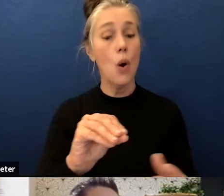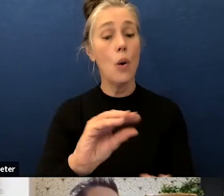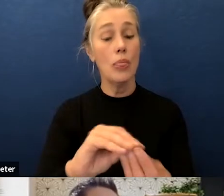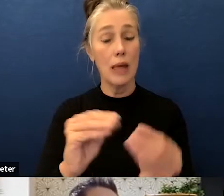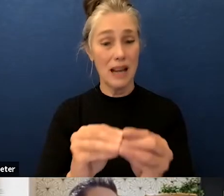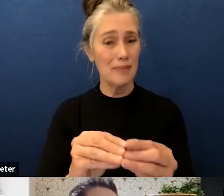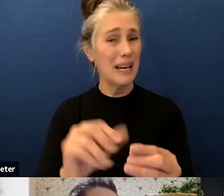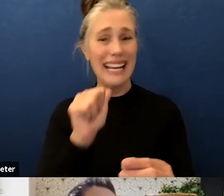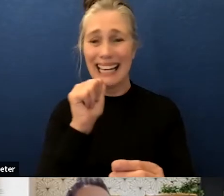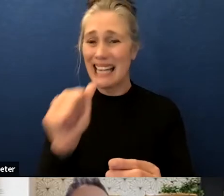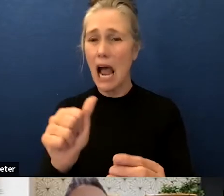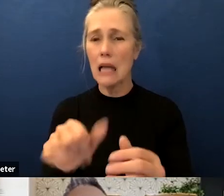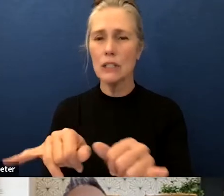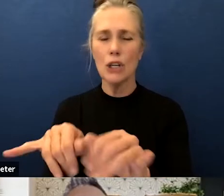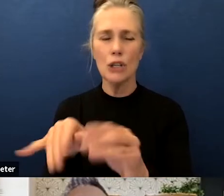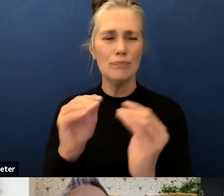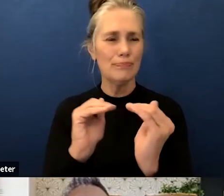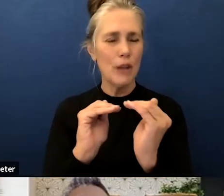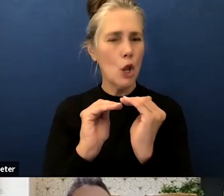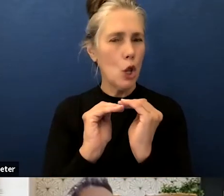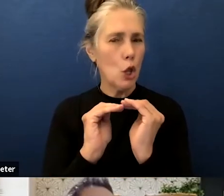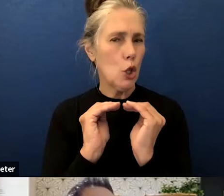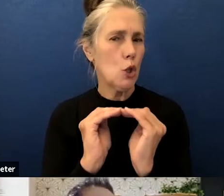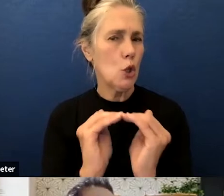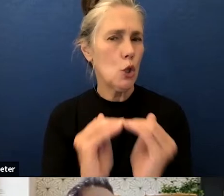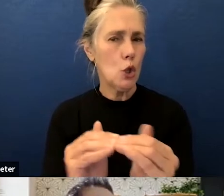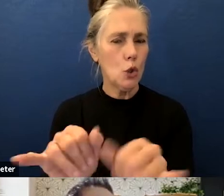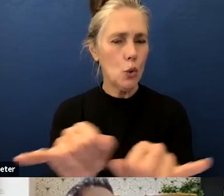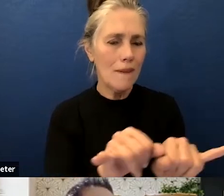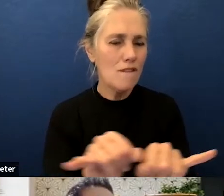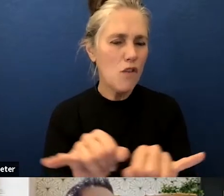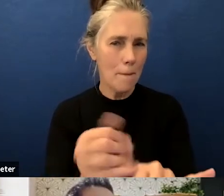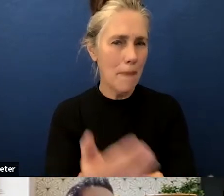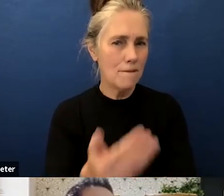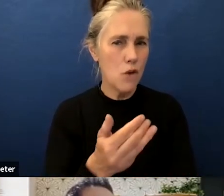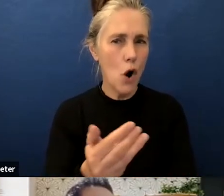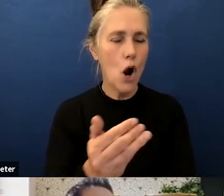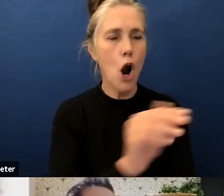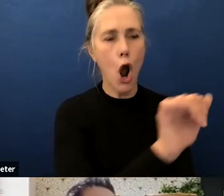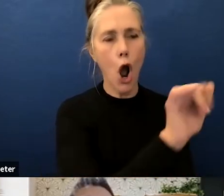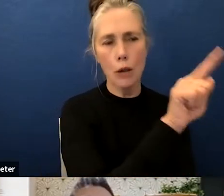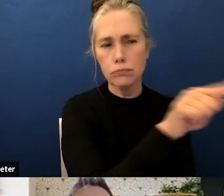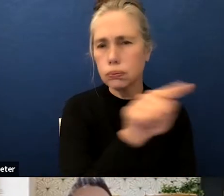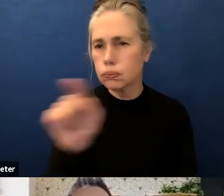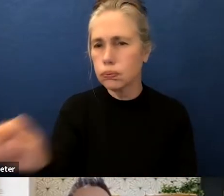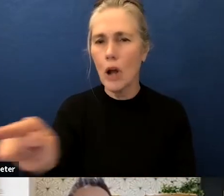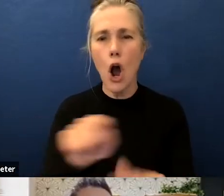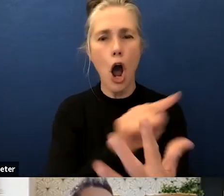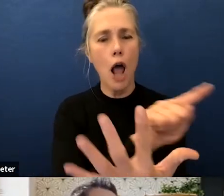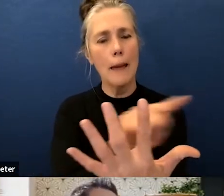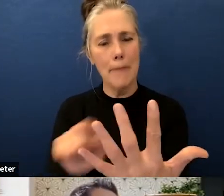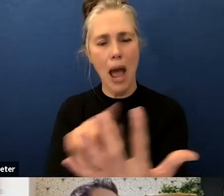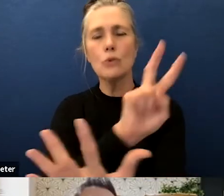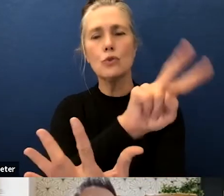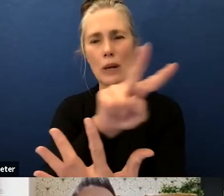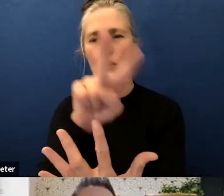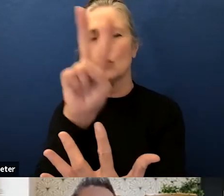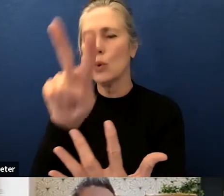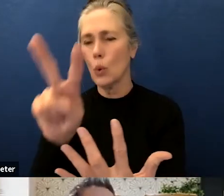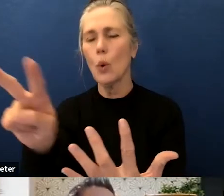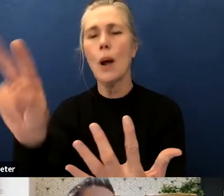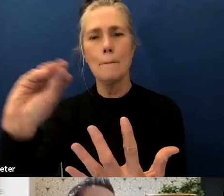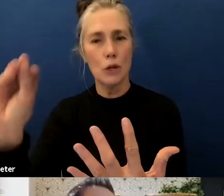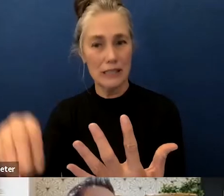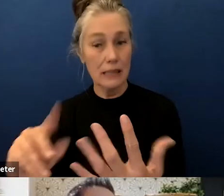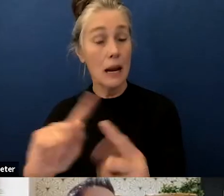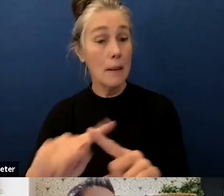everything was floating right around 22 percent um but it does allow a better representation of